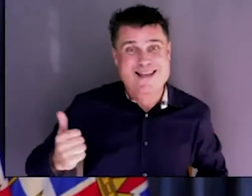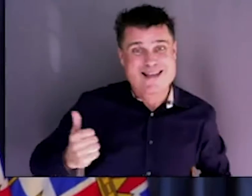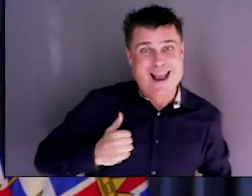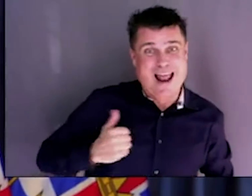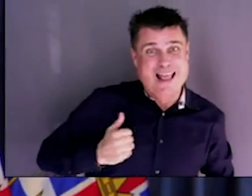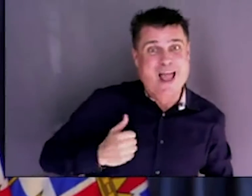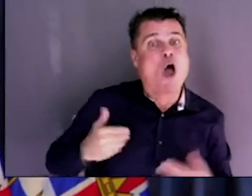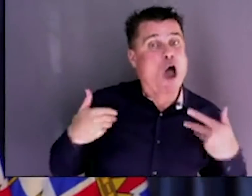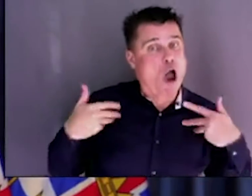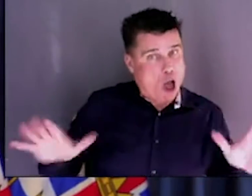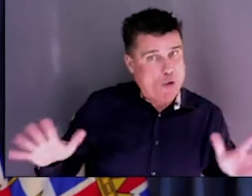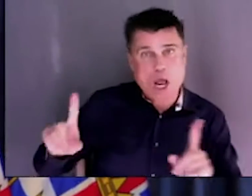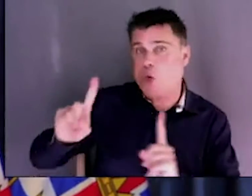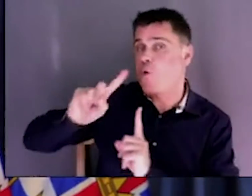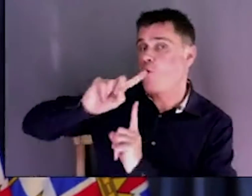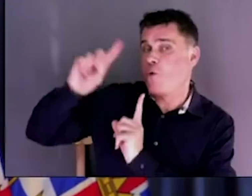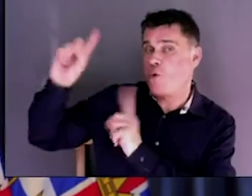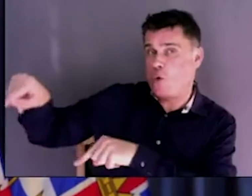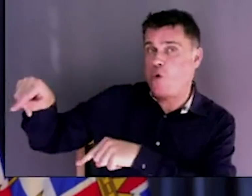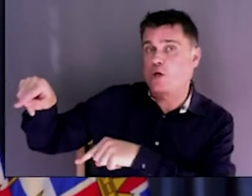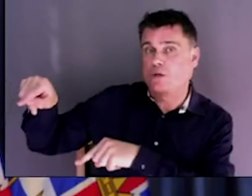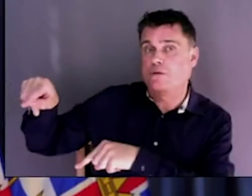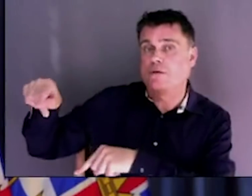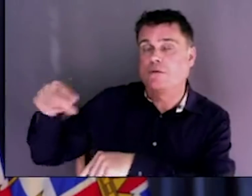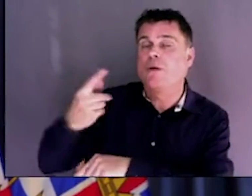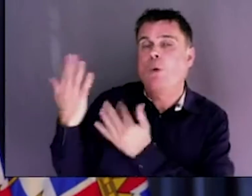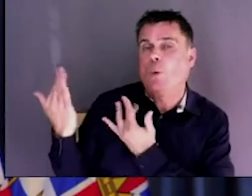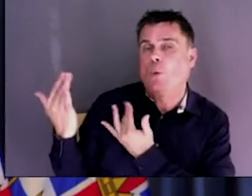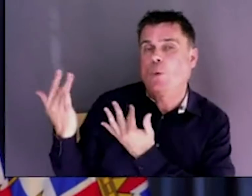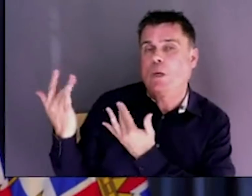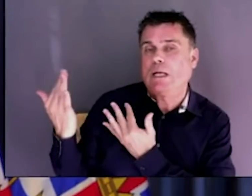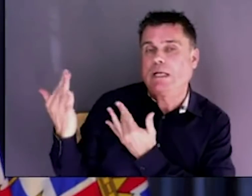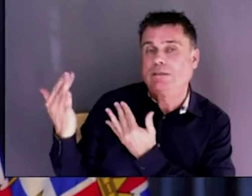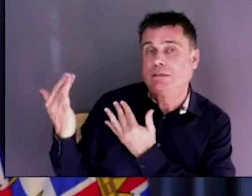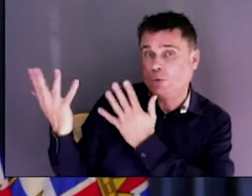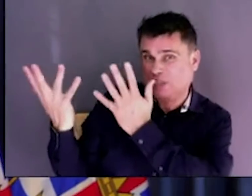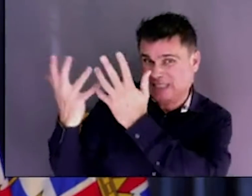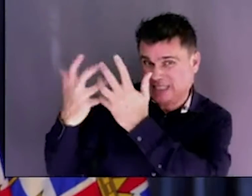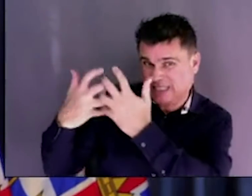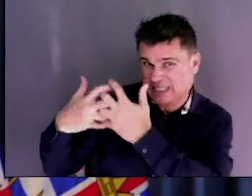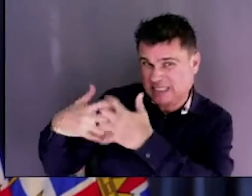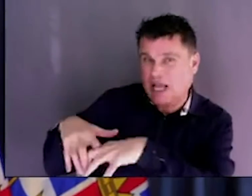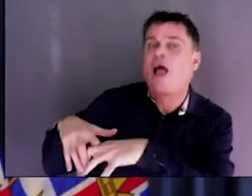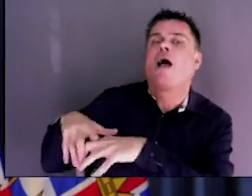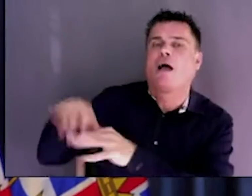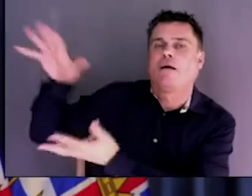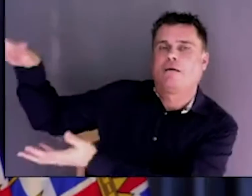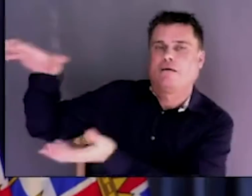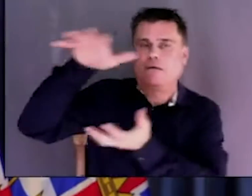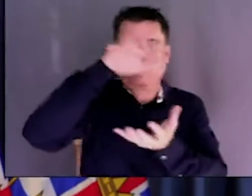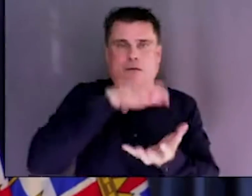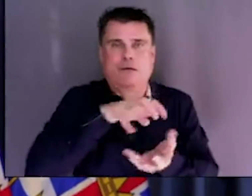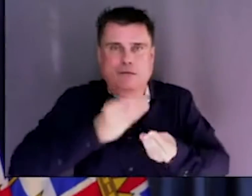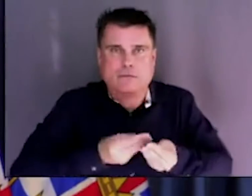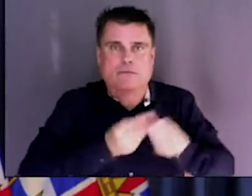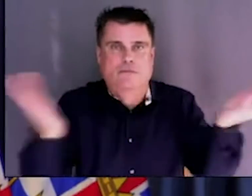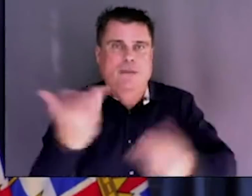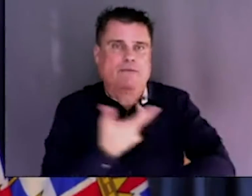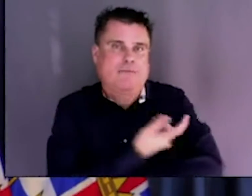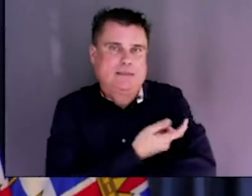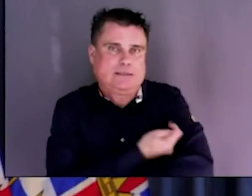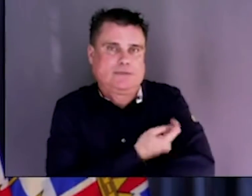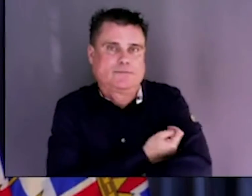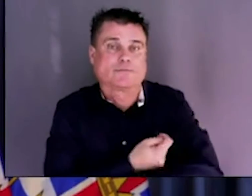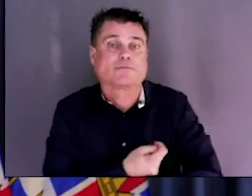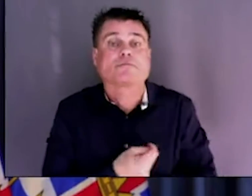in a way that's most advantageous to vulnerable populations, health care workers and so on. Dr. Henry is working with national